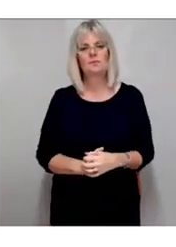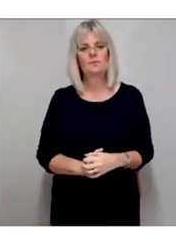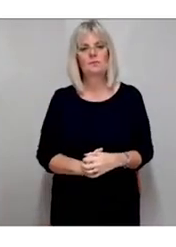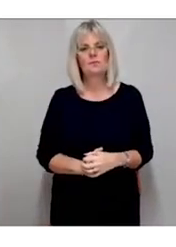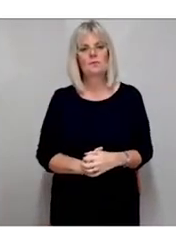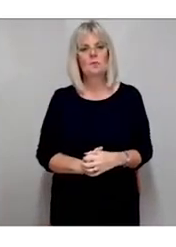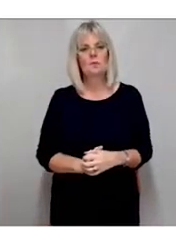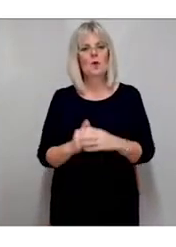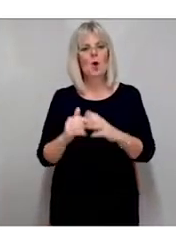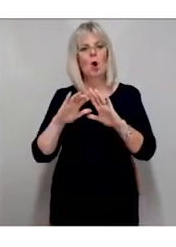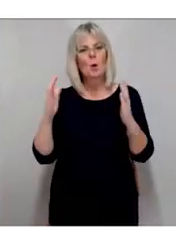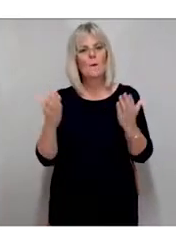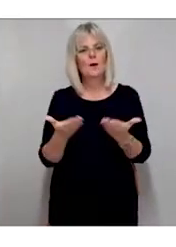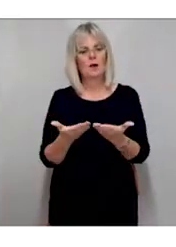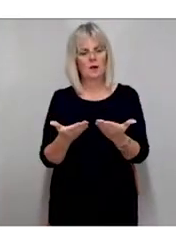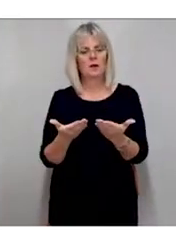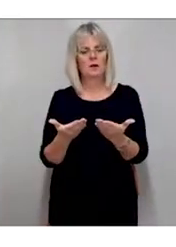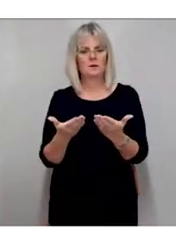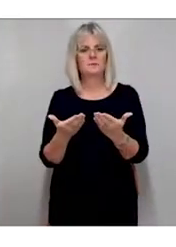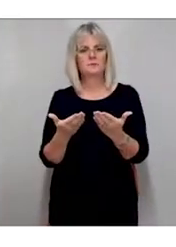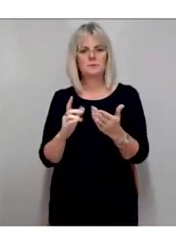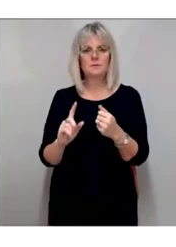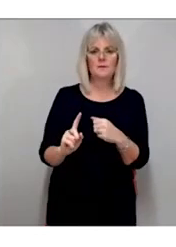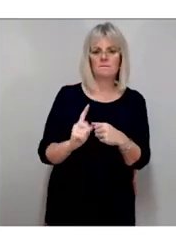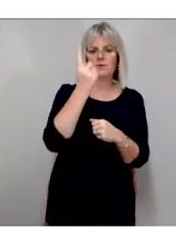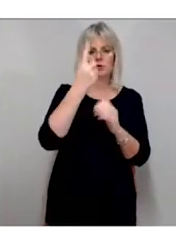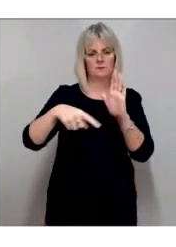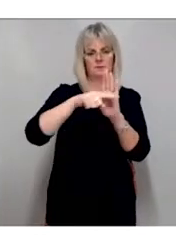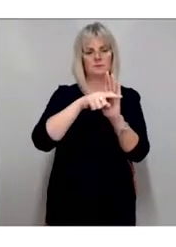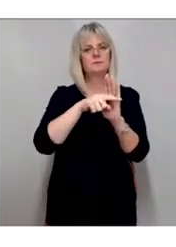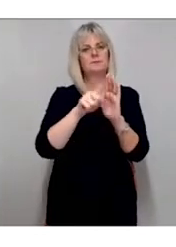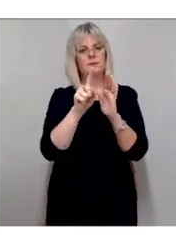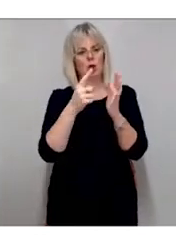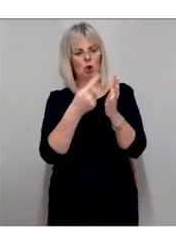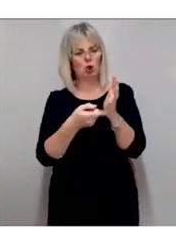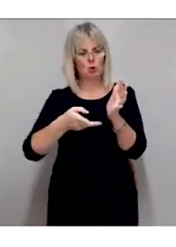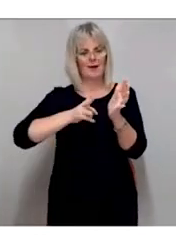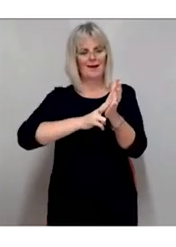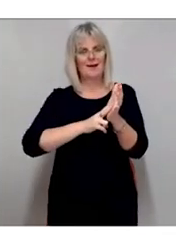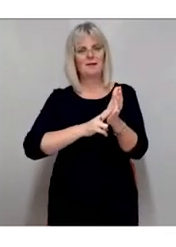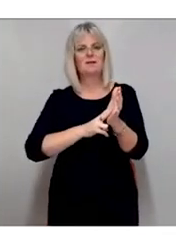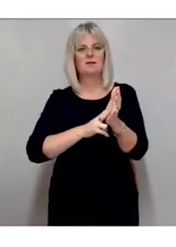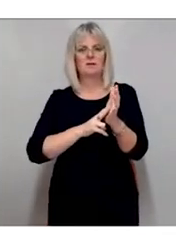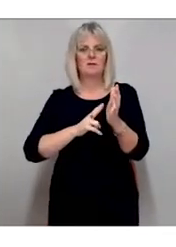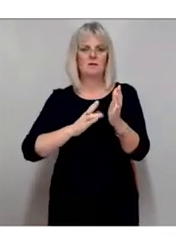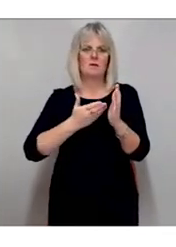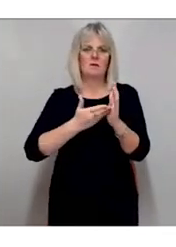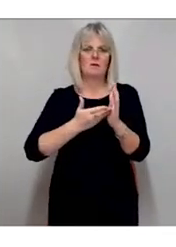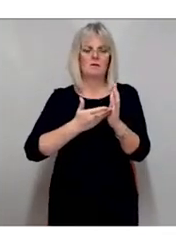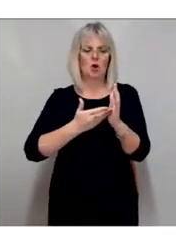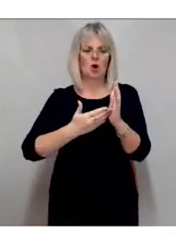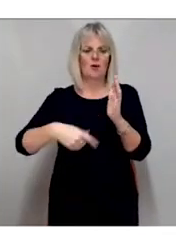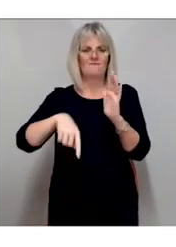and accessibility was the UN Convention on the Rights of Persons with Disabilities. The